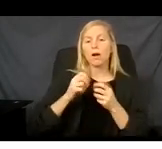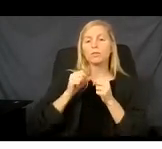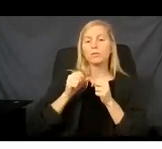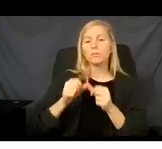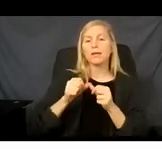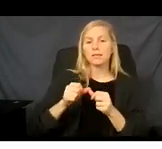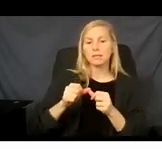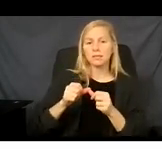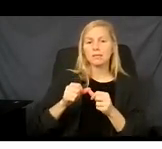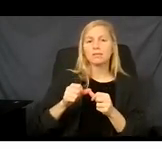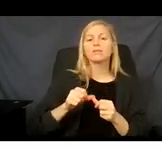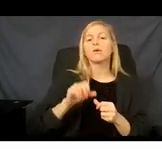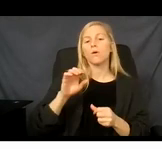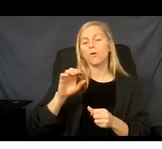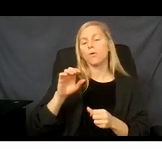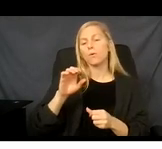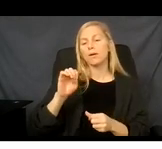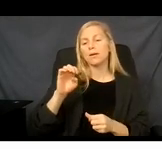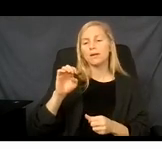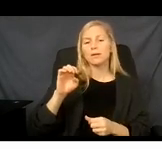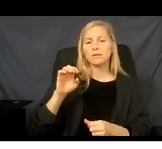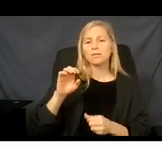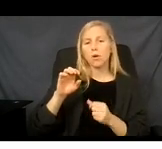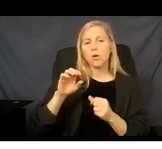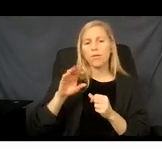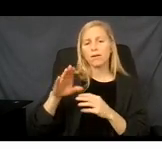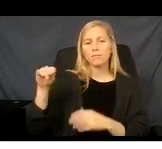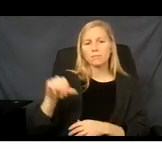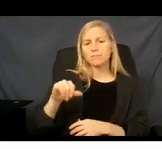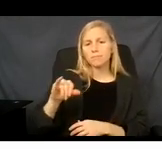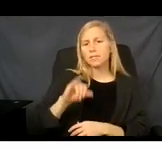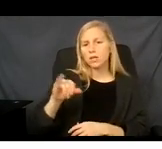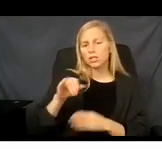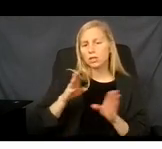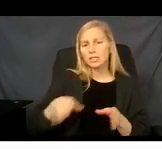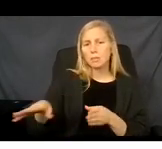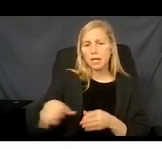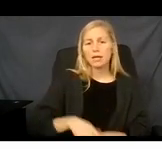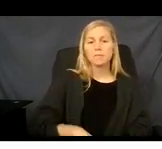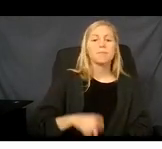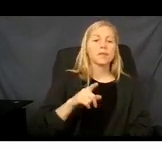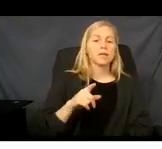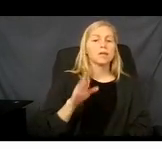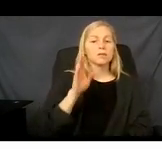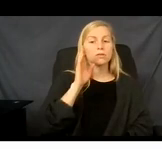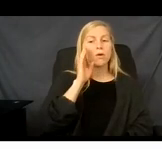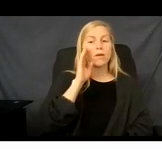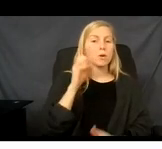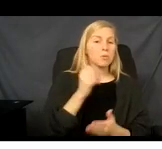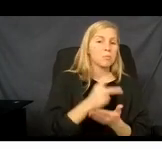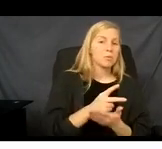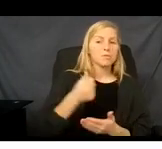essential plan coverage. Processing of the ticket takes approximately seven to 10 business days. And usually